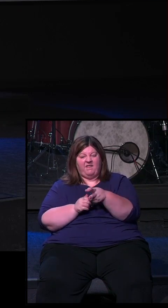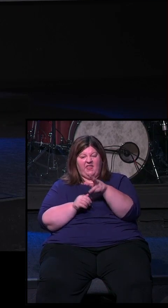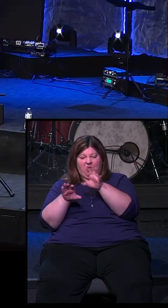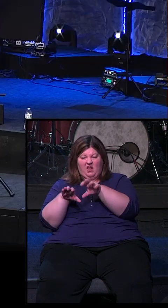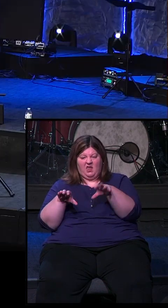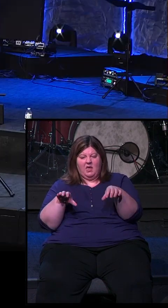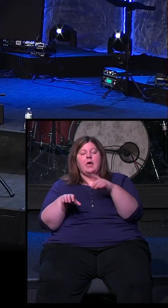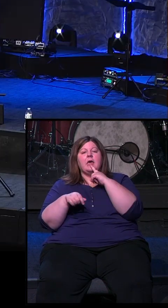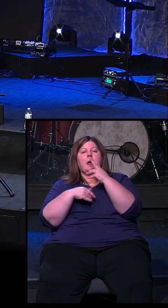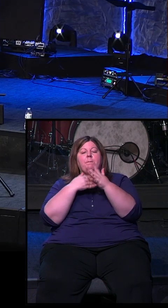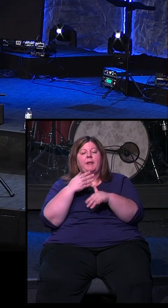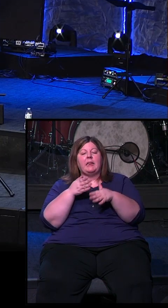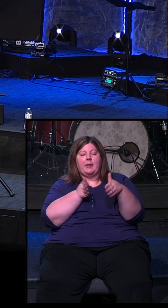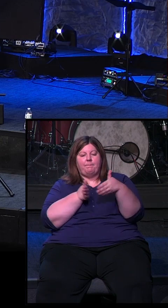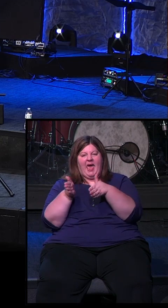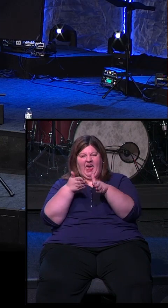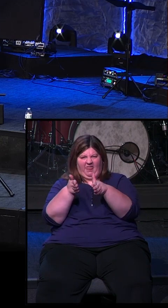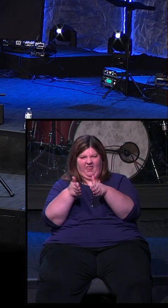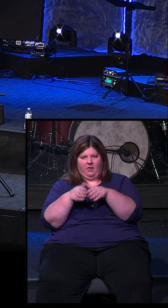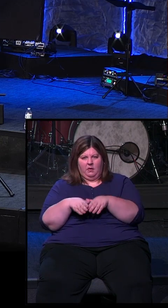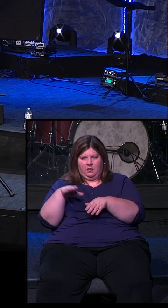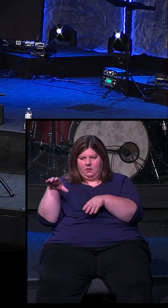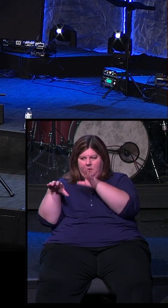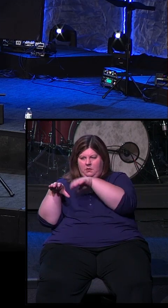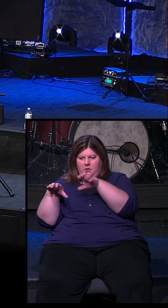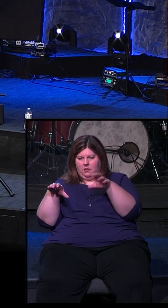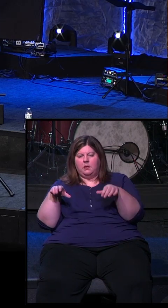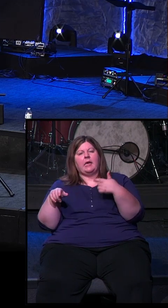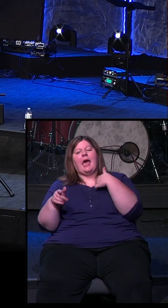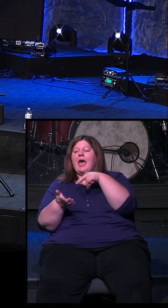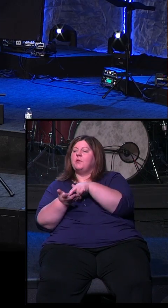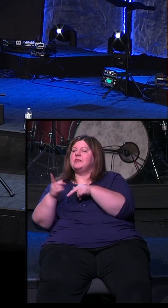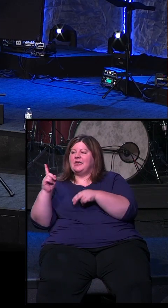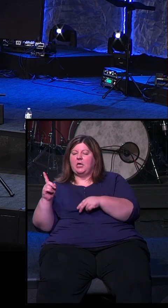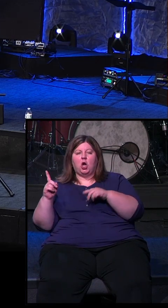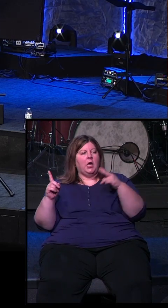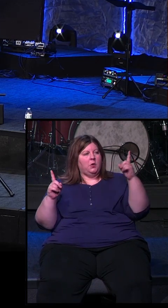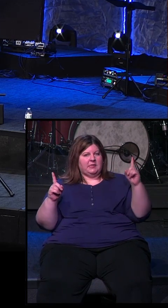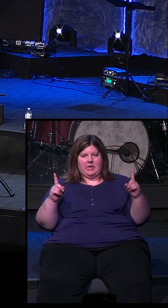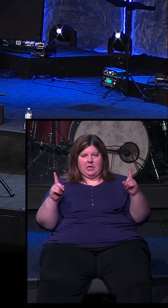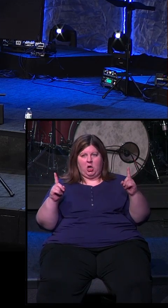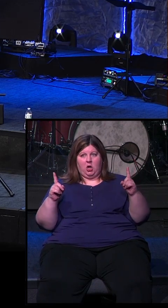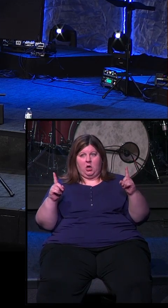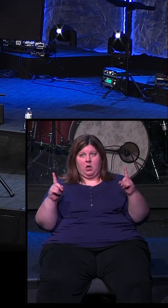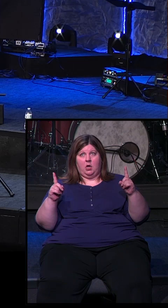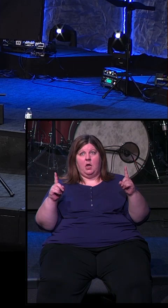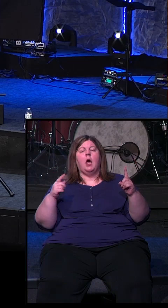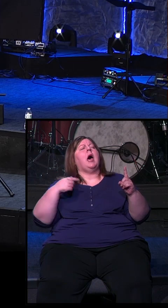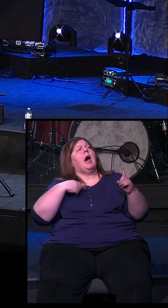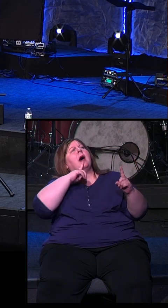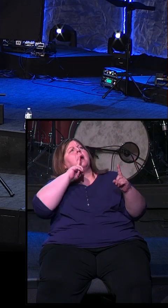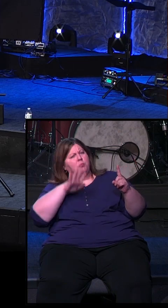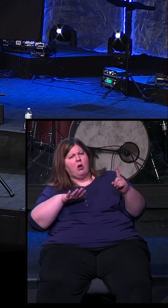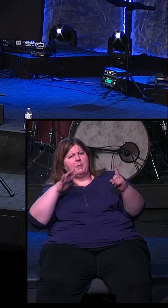what was called a blood path. So there's this path. And then the first person, like I would stand on one end of it, and you would stand on the other. And I would say, I promise